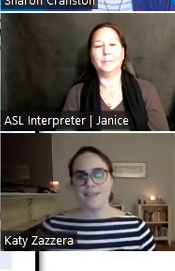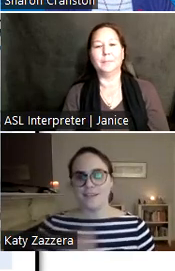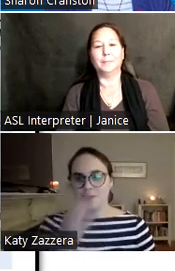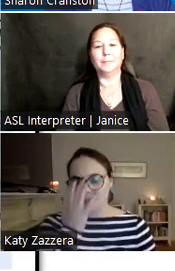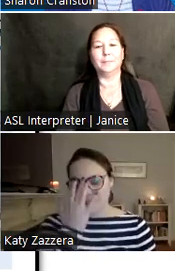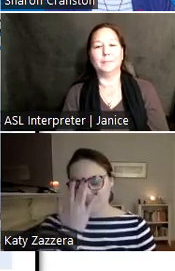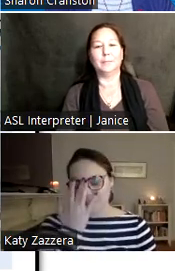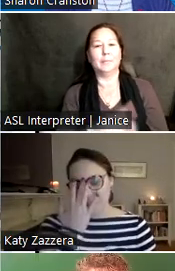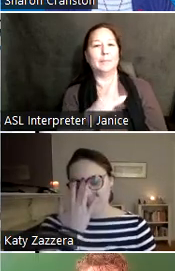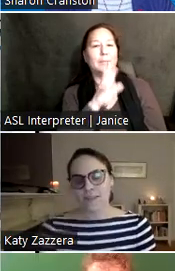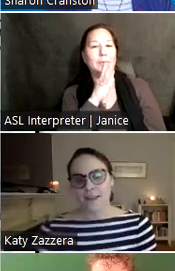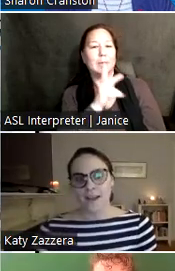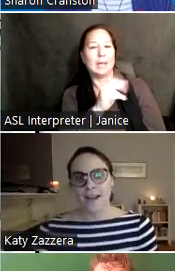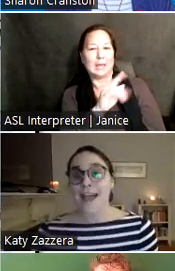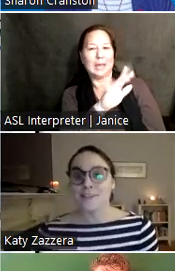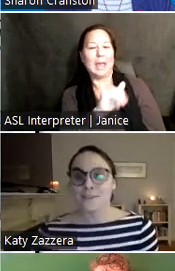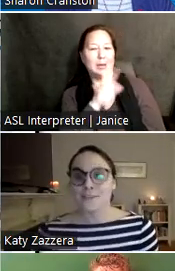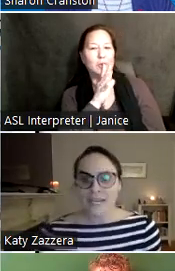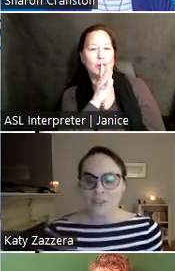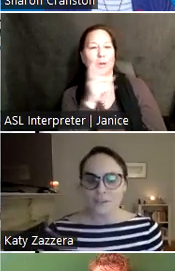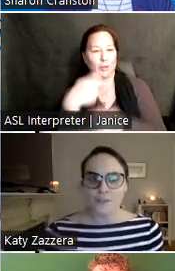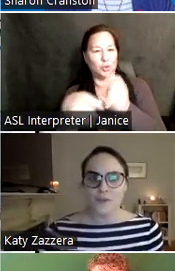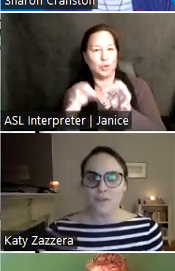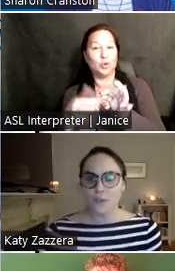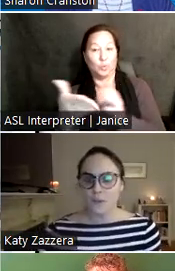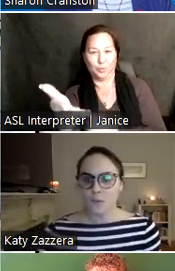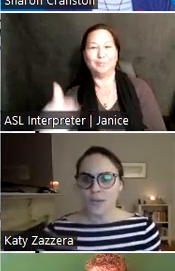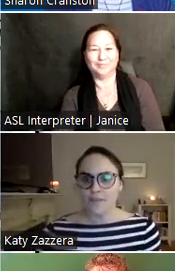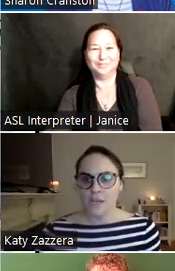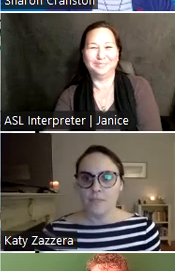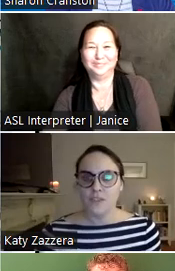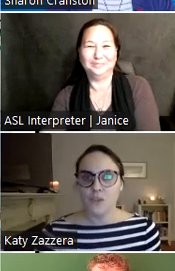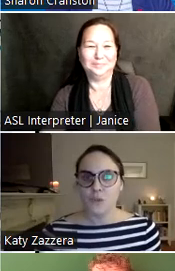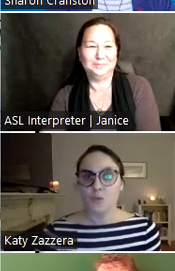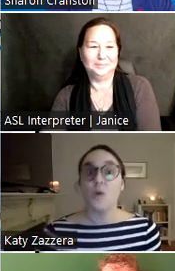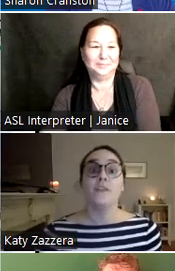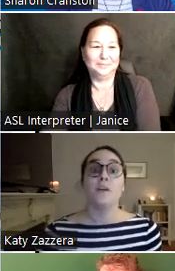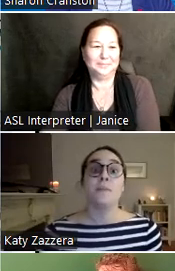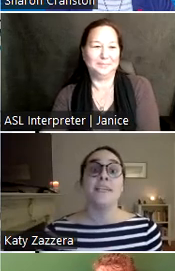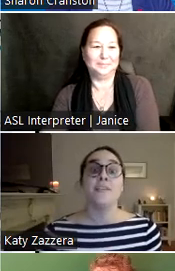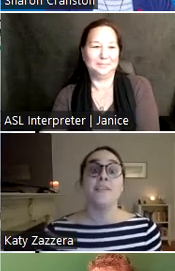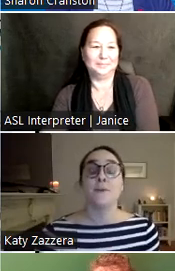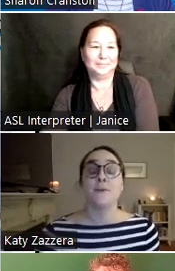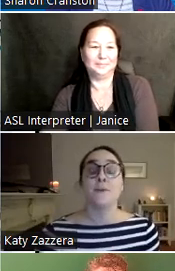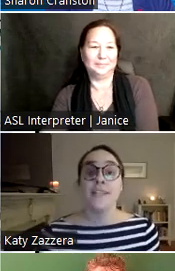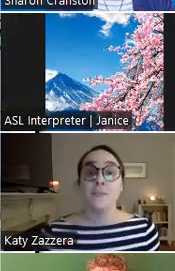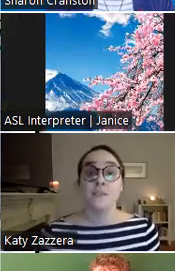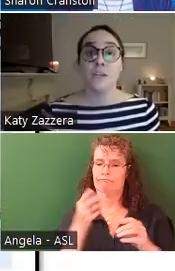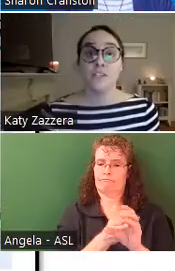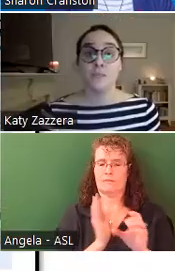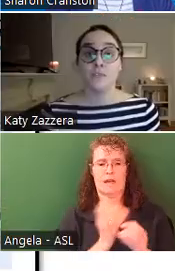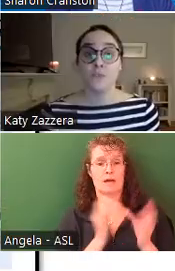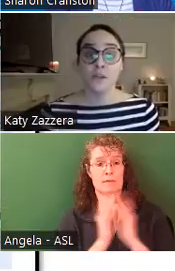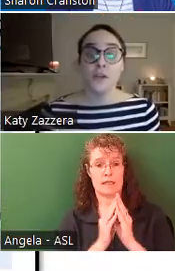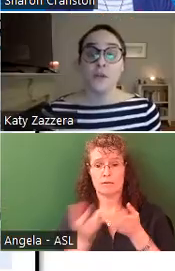Thank you so much, Sharon. As a reminder, for those of you who have not been to one of our meetings or interact with